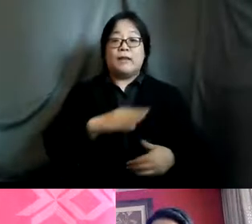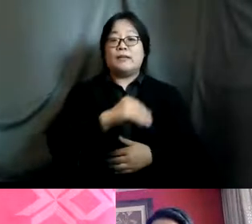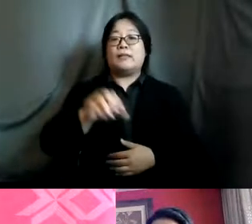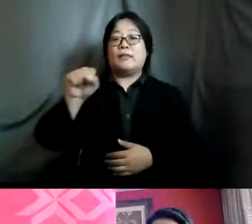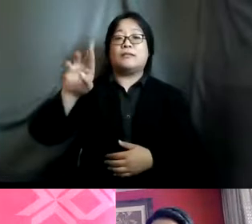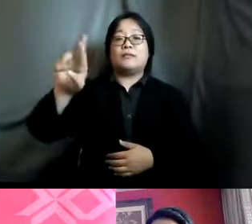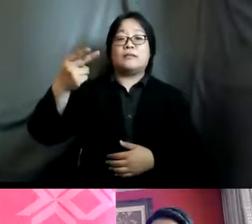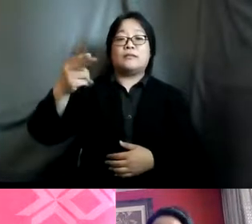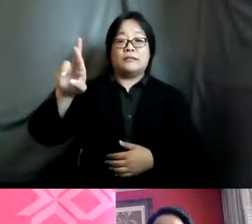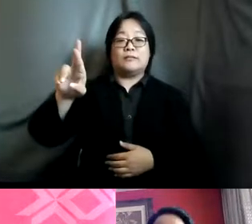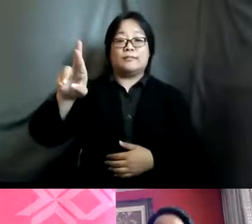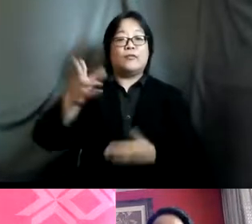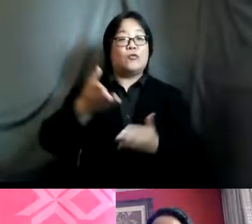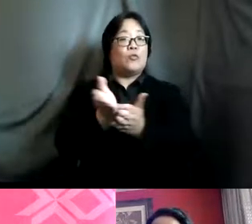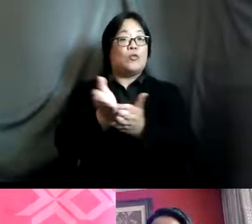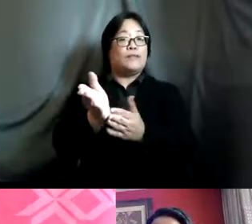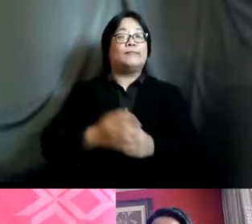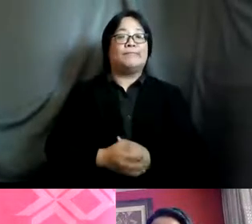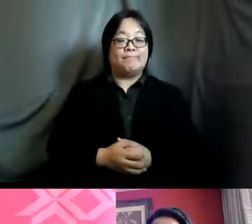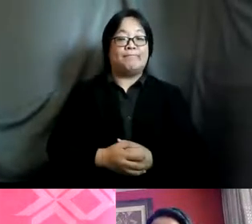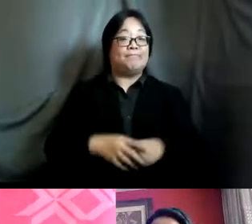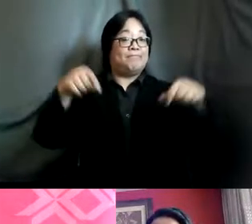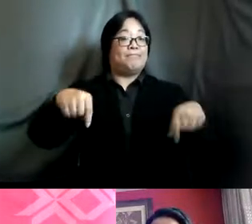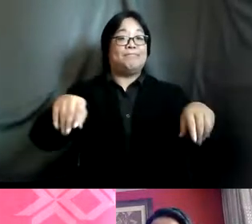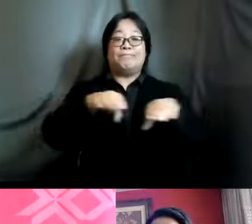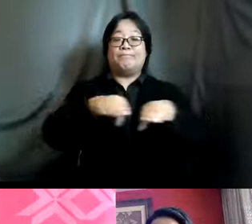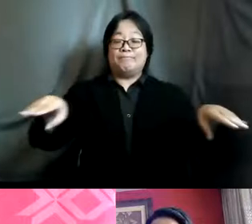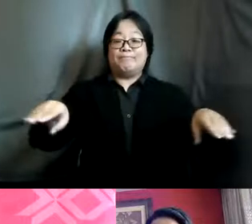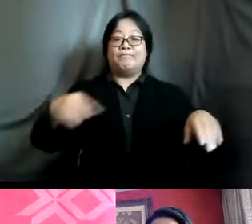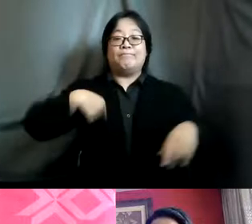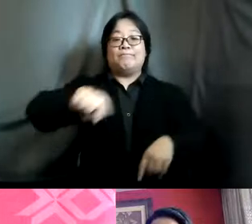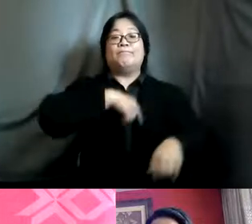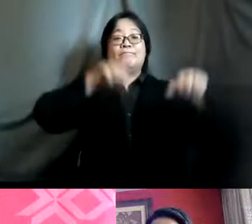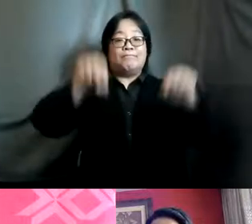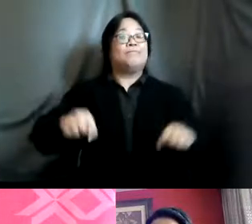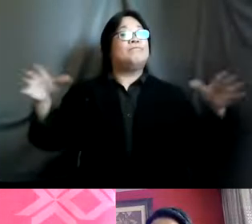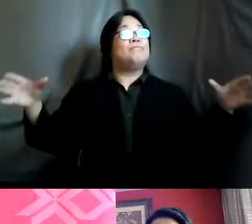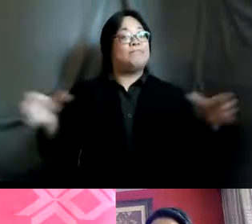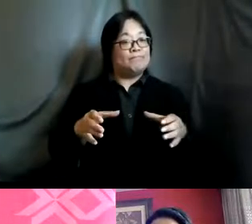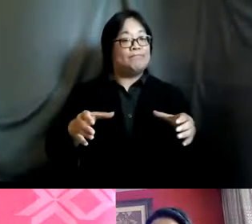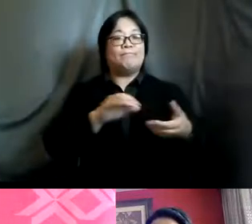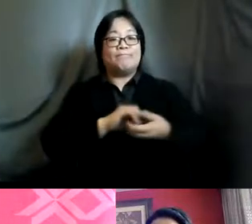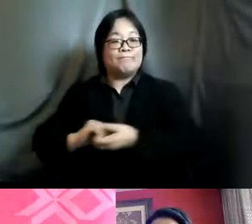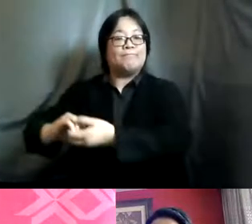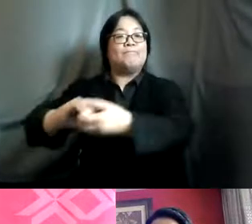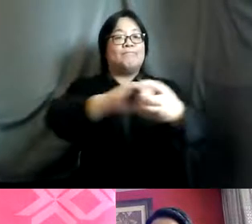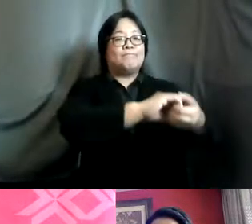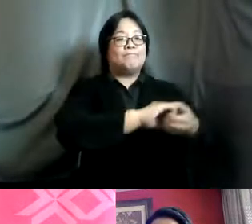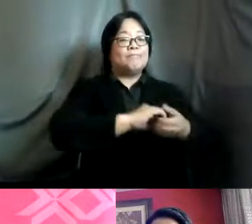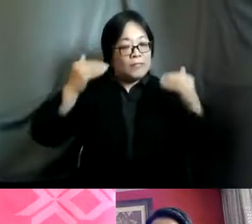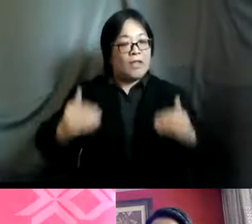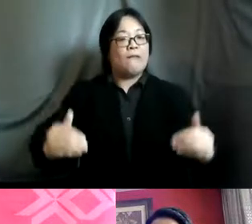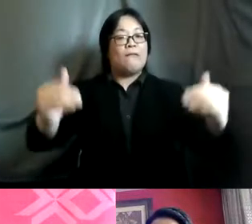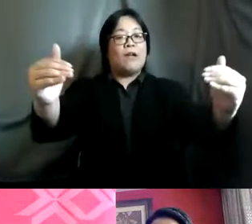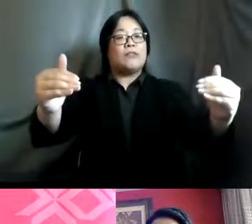health and rights this platform enables us to come together in solidarity to advance the centrality